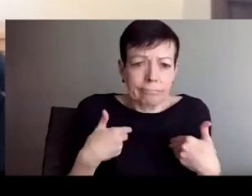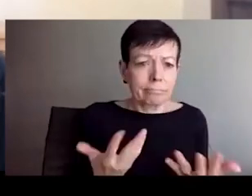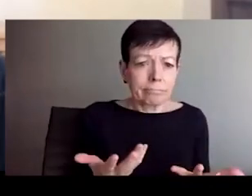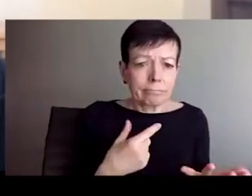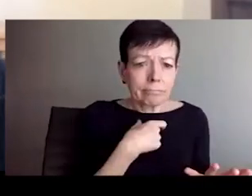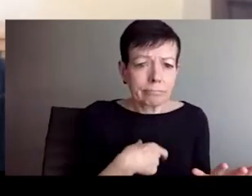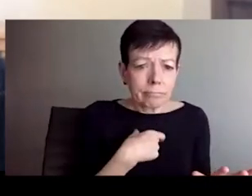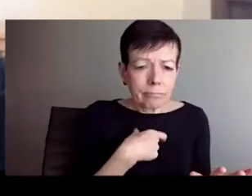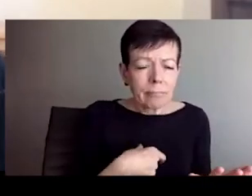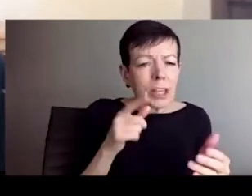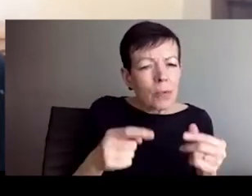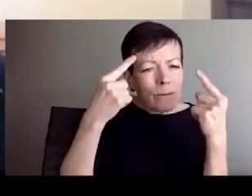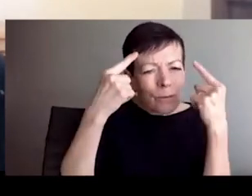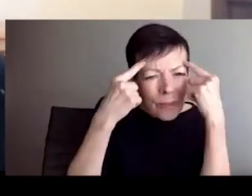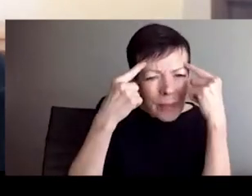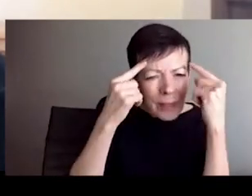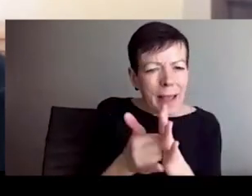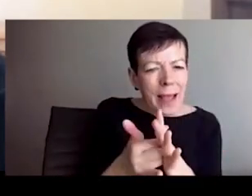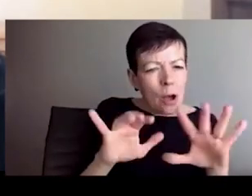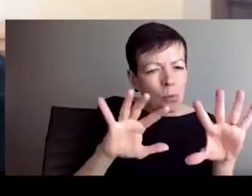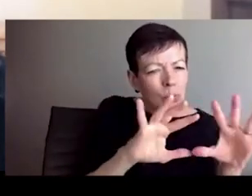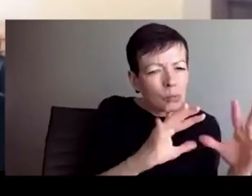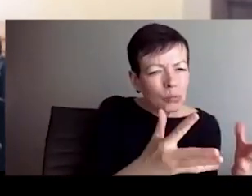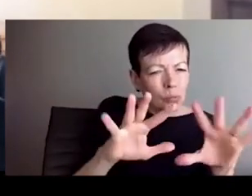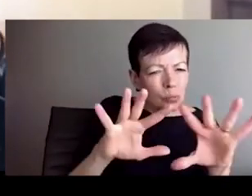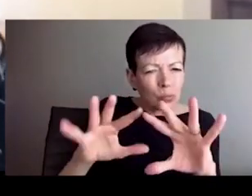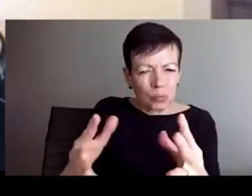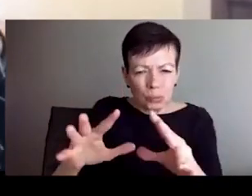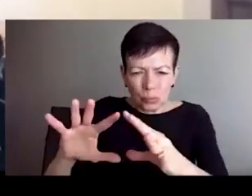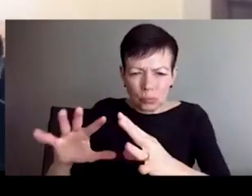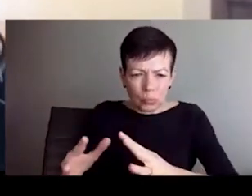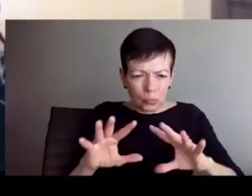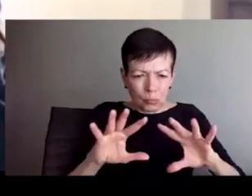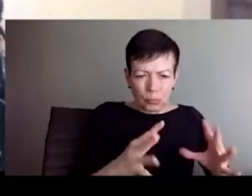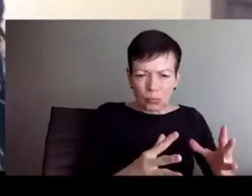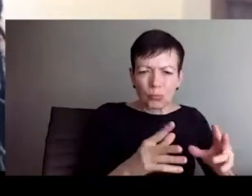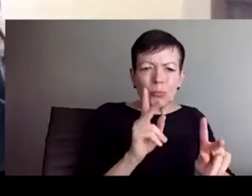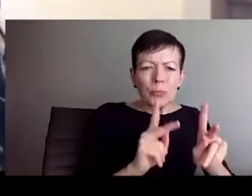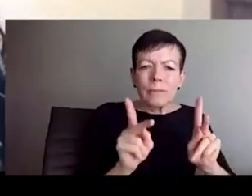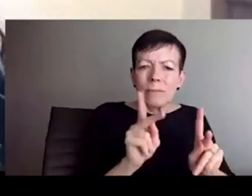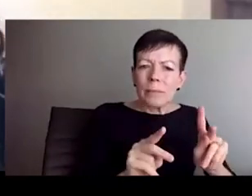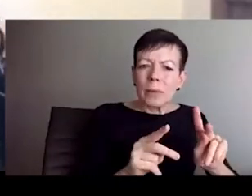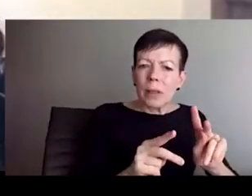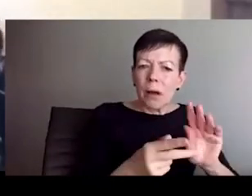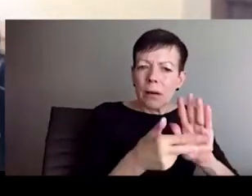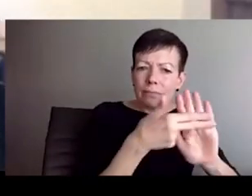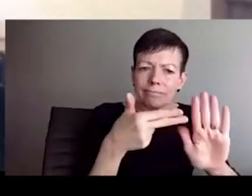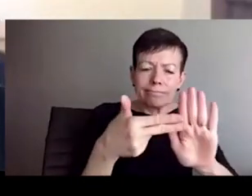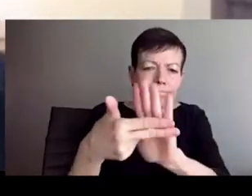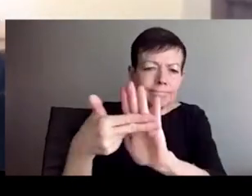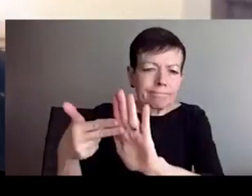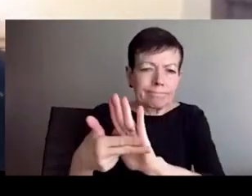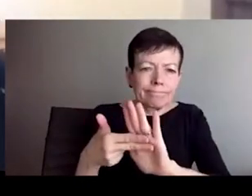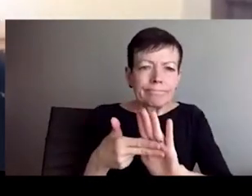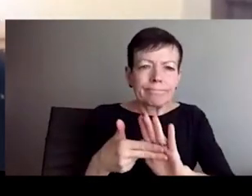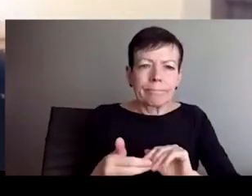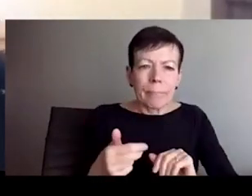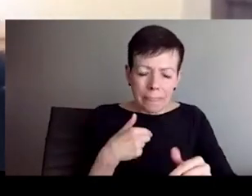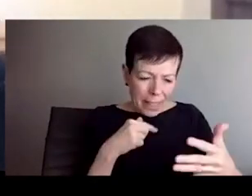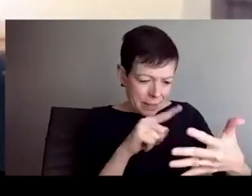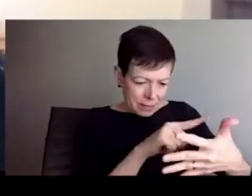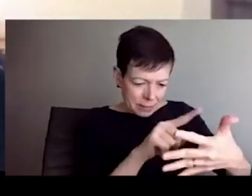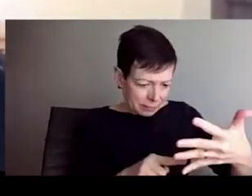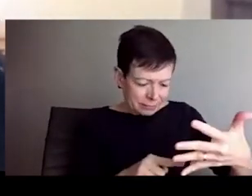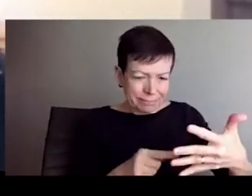the boundaries of European-ness are really, really taking shape at these geopolitical borders, right? So we have the borders of